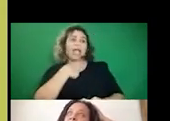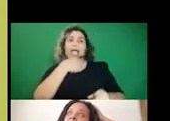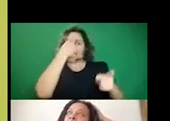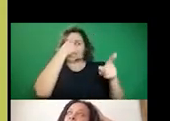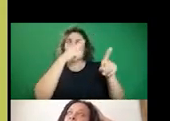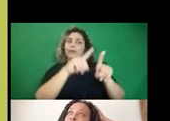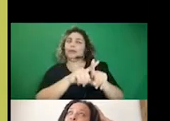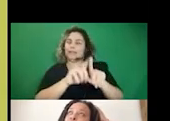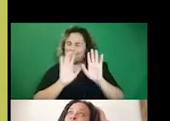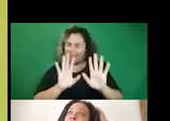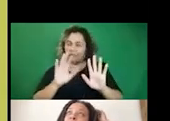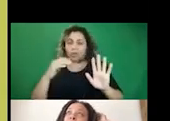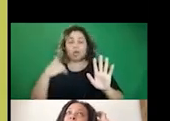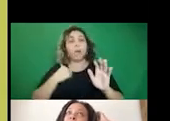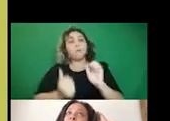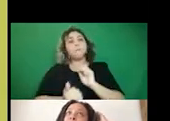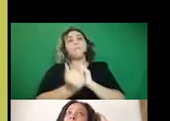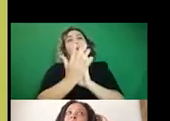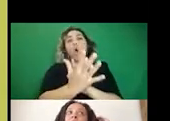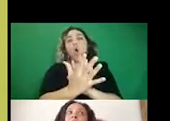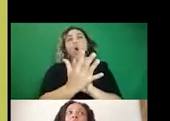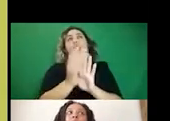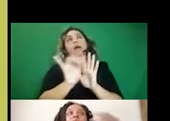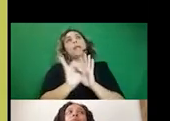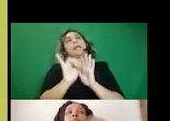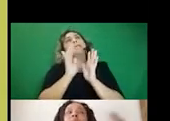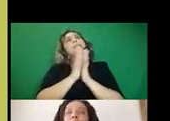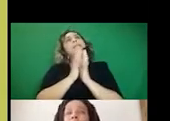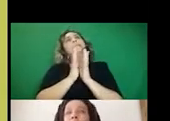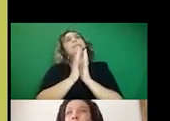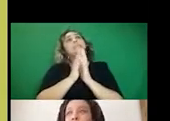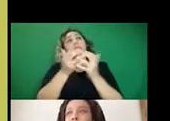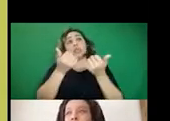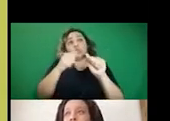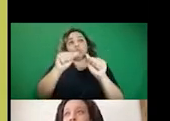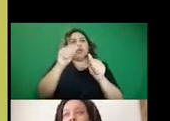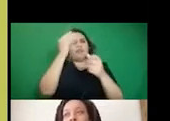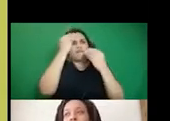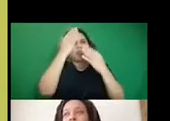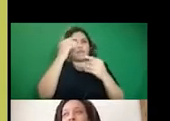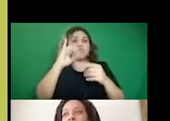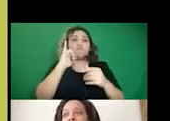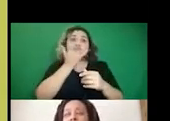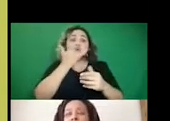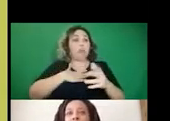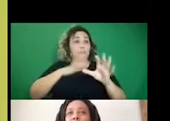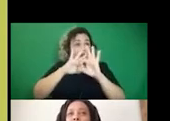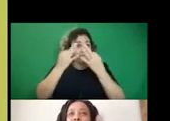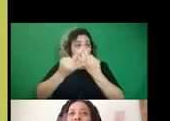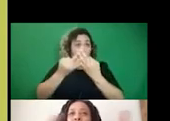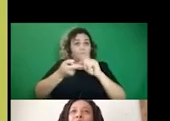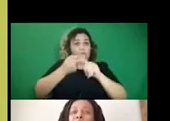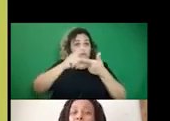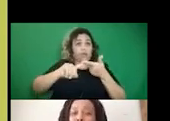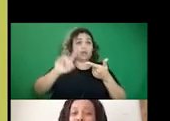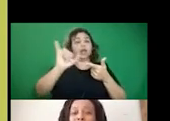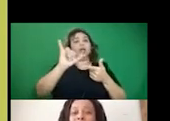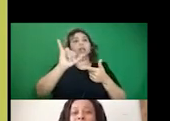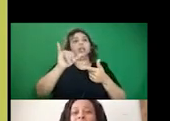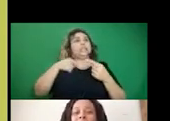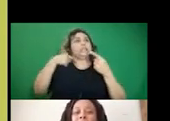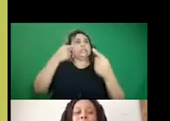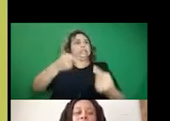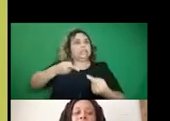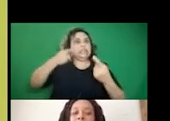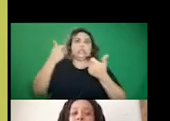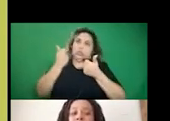I approach like correcting disinformation with my friends and family as like a long-term struggle, right?